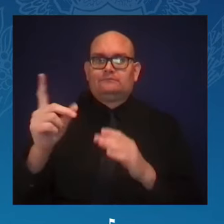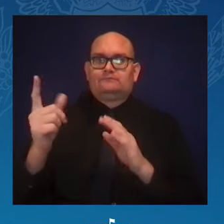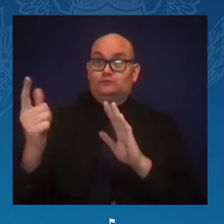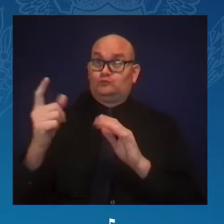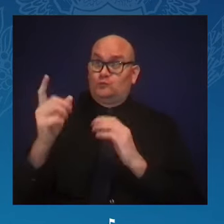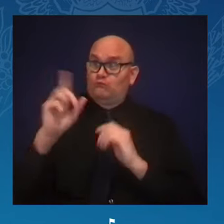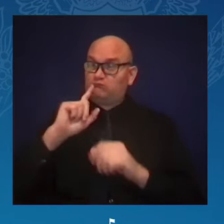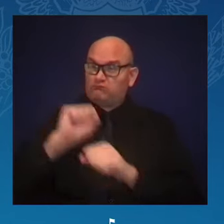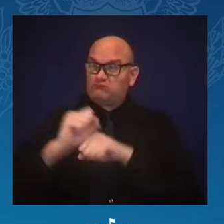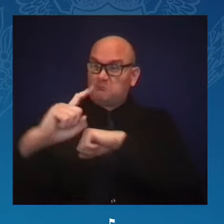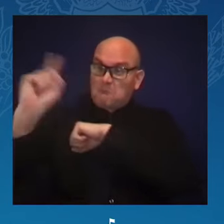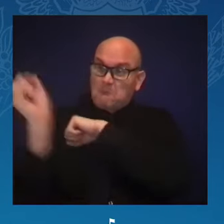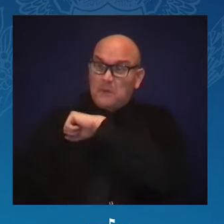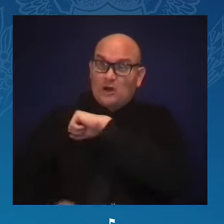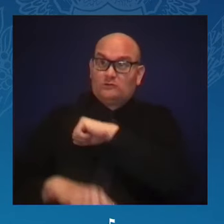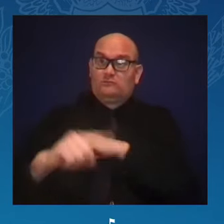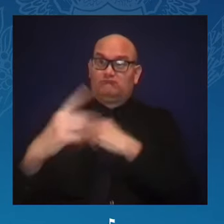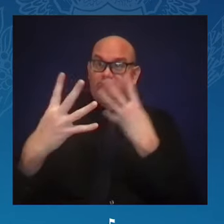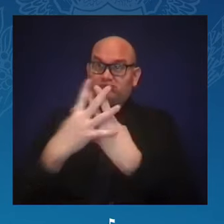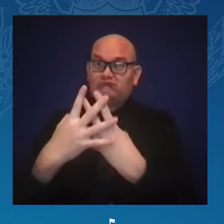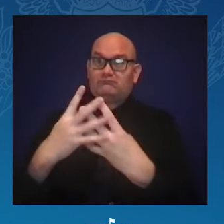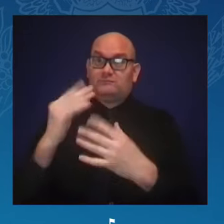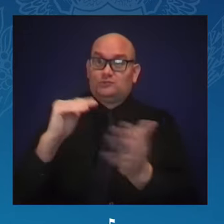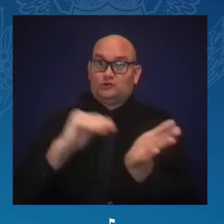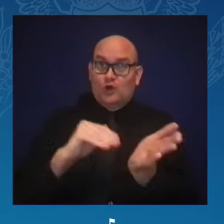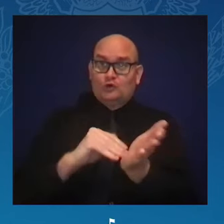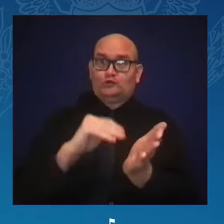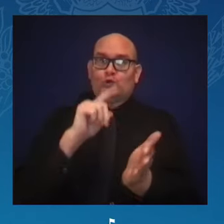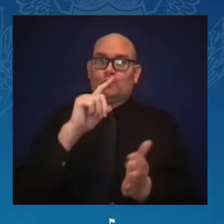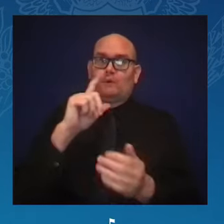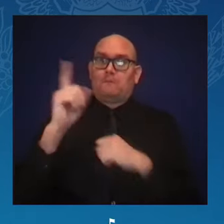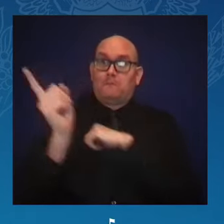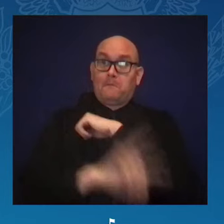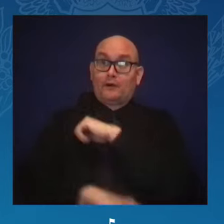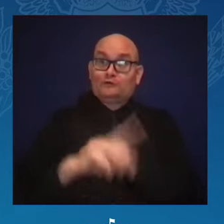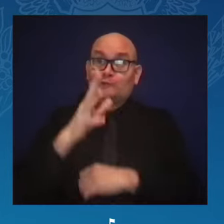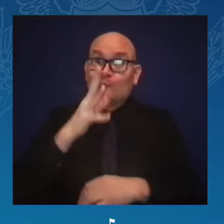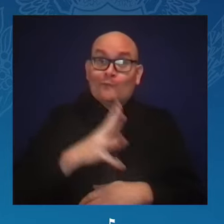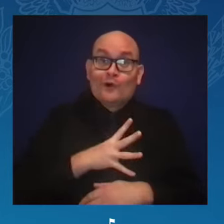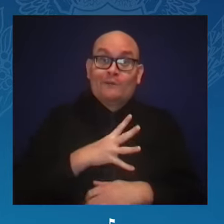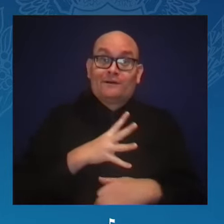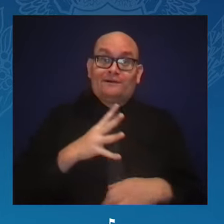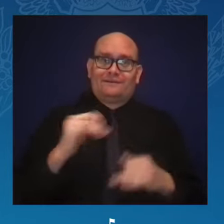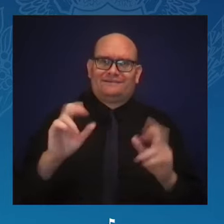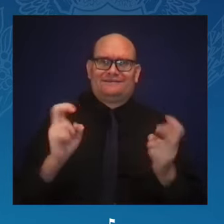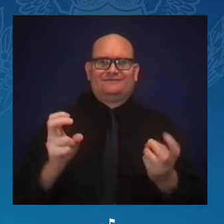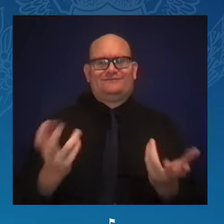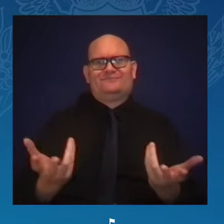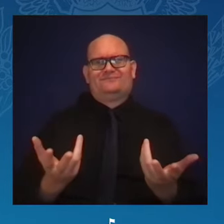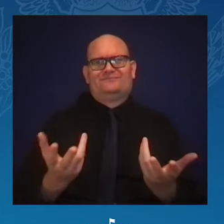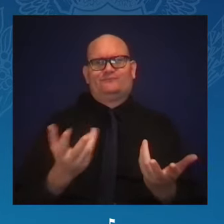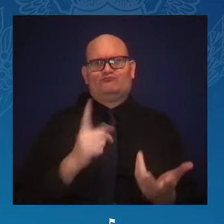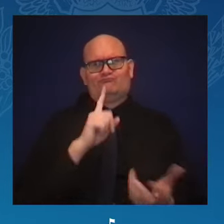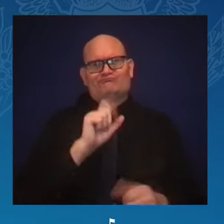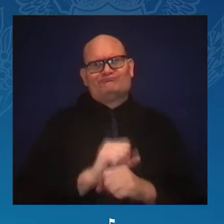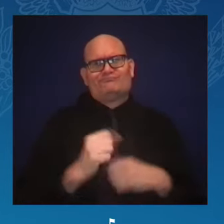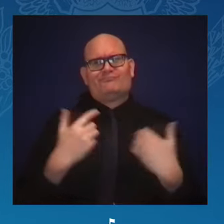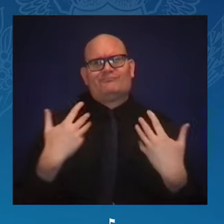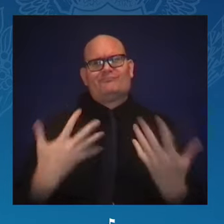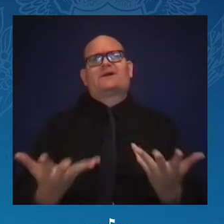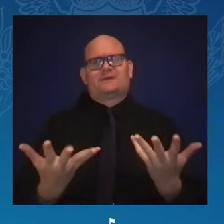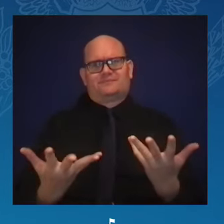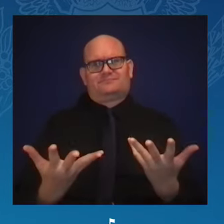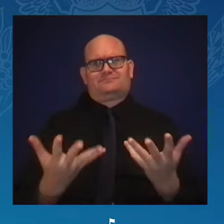issue, I know we are all clear. One does not have to abandon their faith or deeply